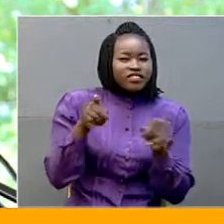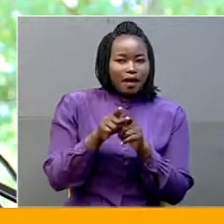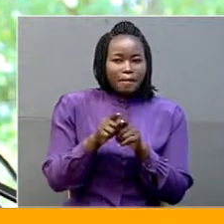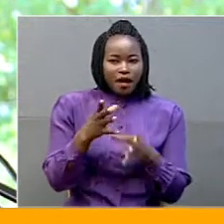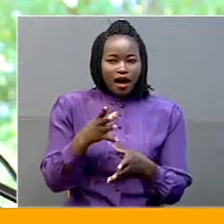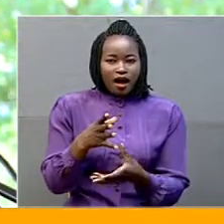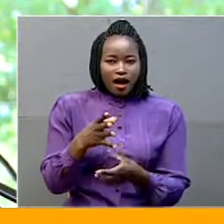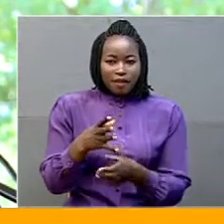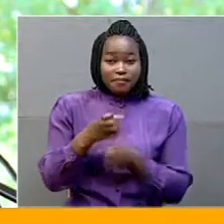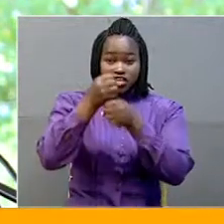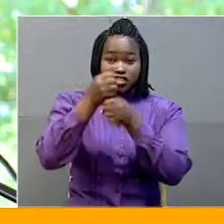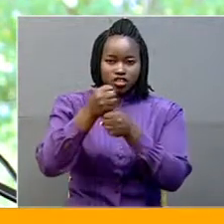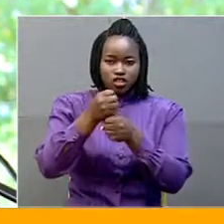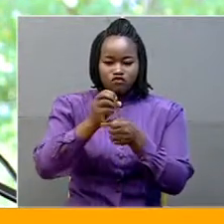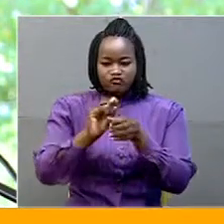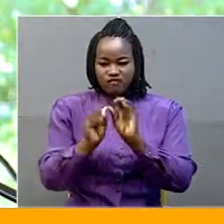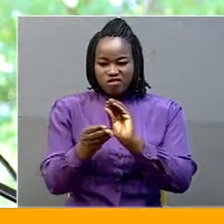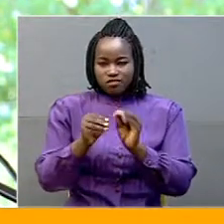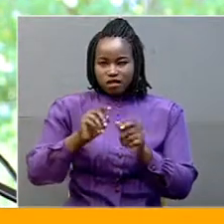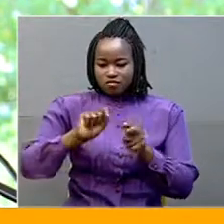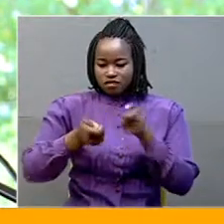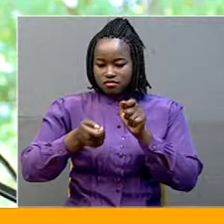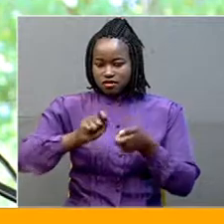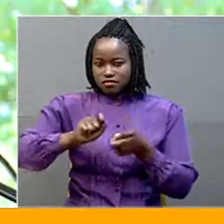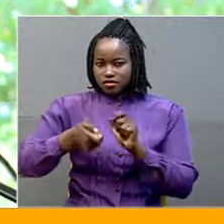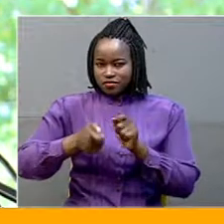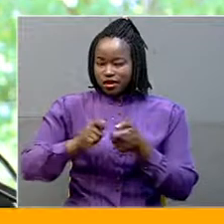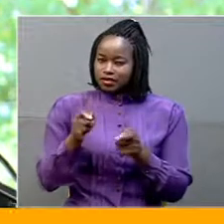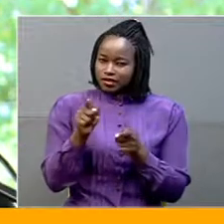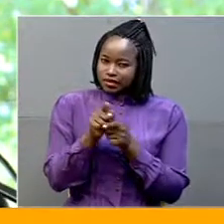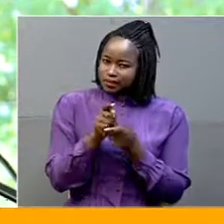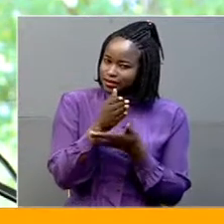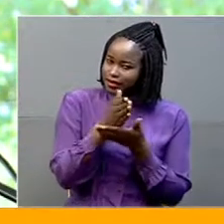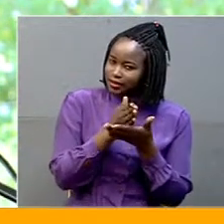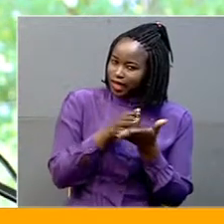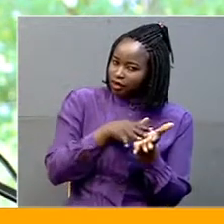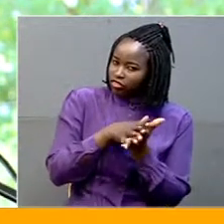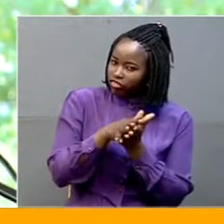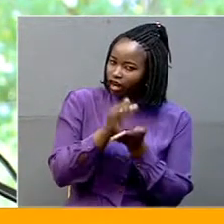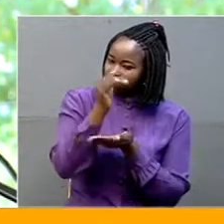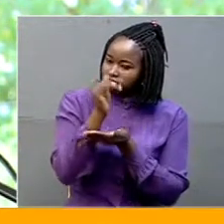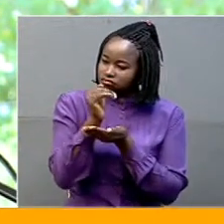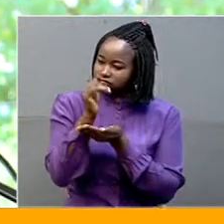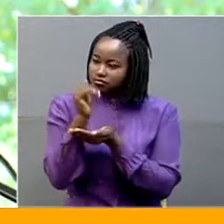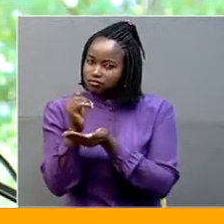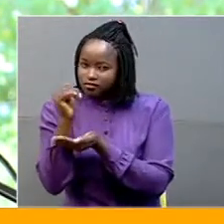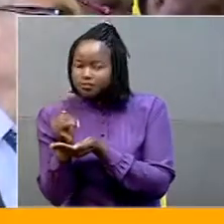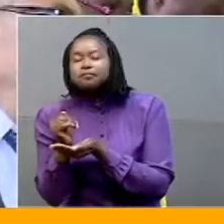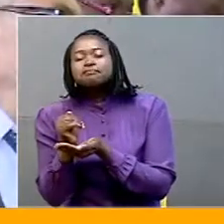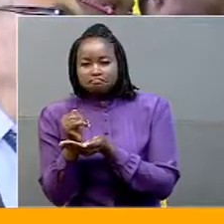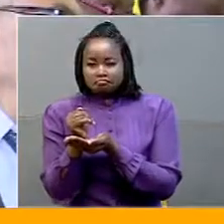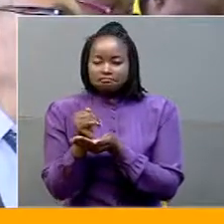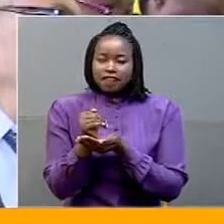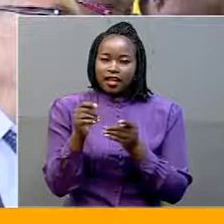and suppress some of the expenditures and emphasize